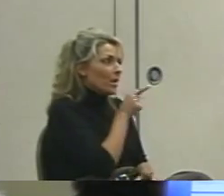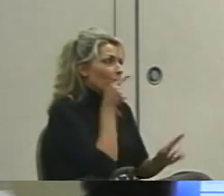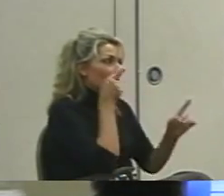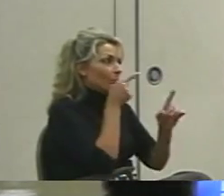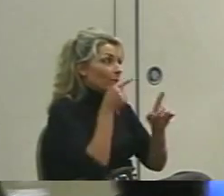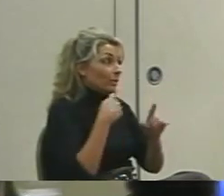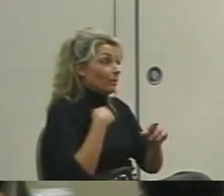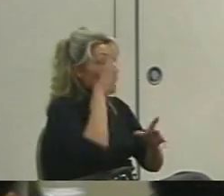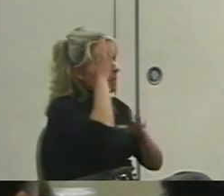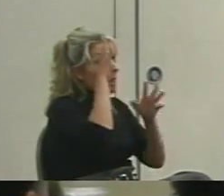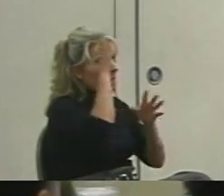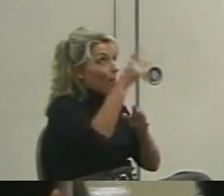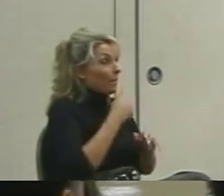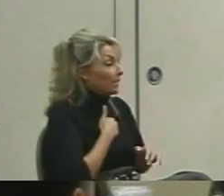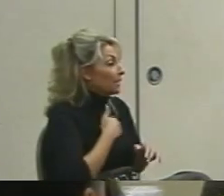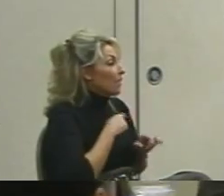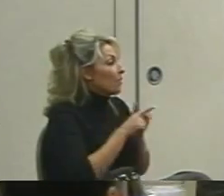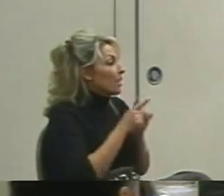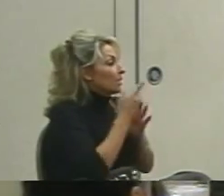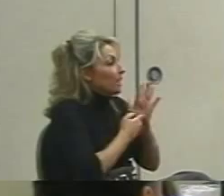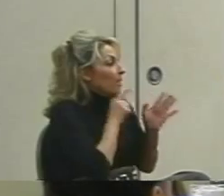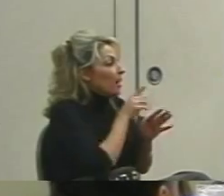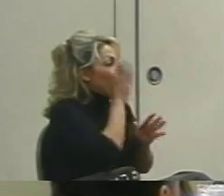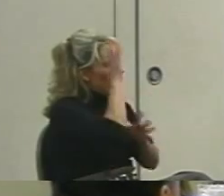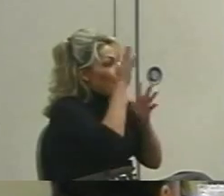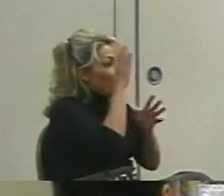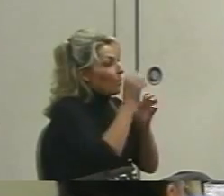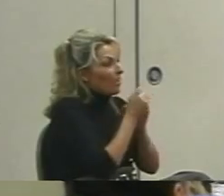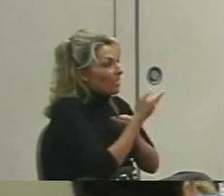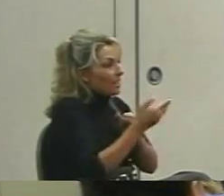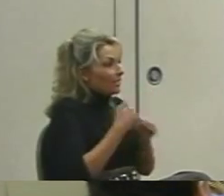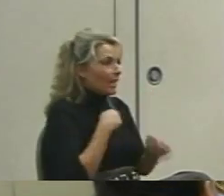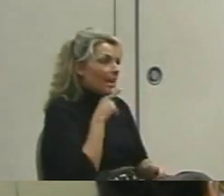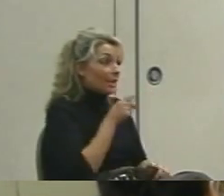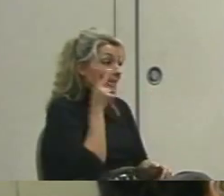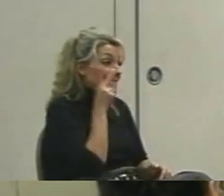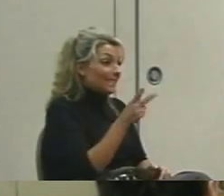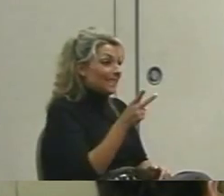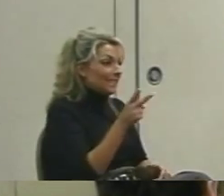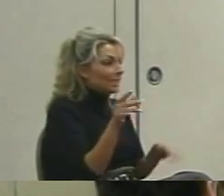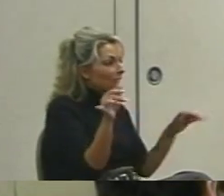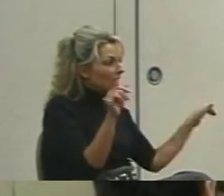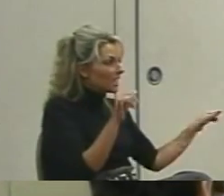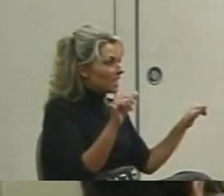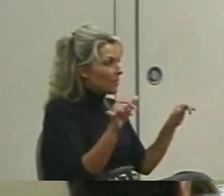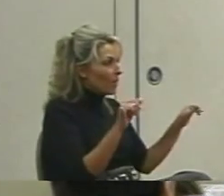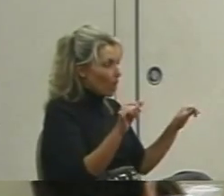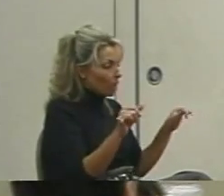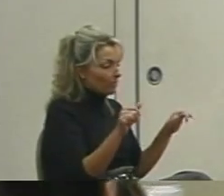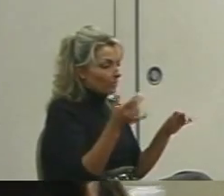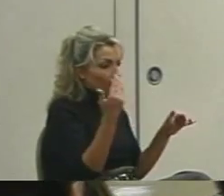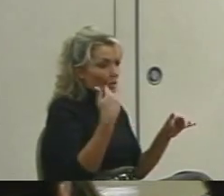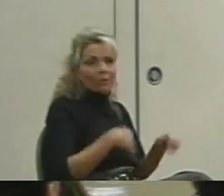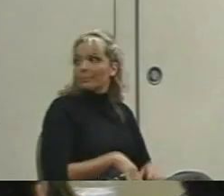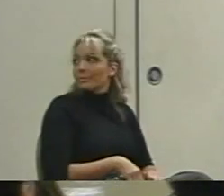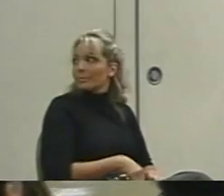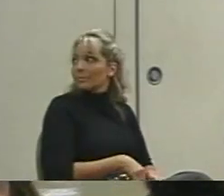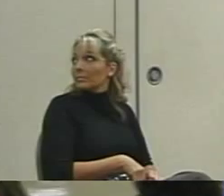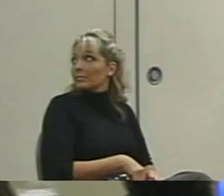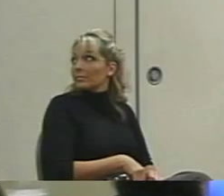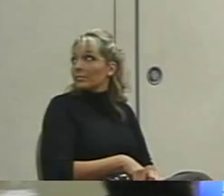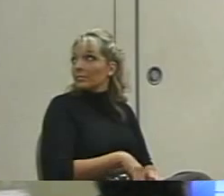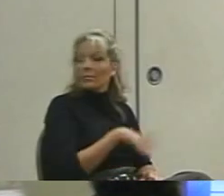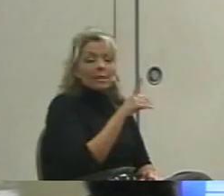made them up, but some of them are made up off of things that I've actually seen very similar pieces to. Daryl will distinguish